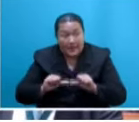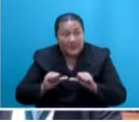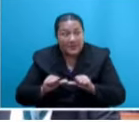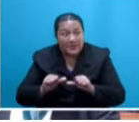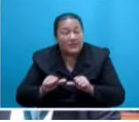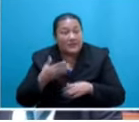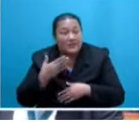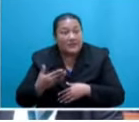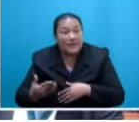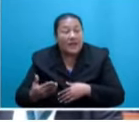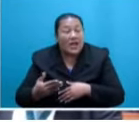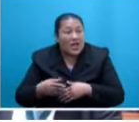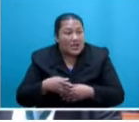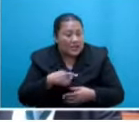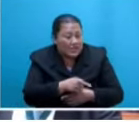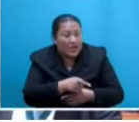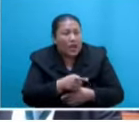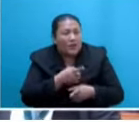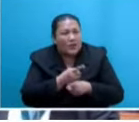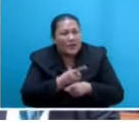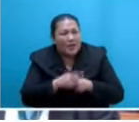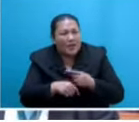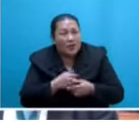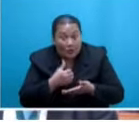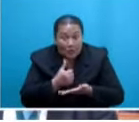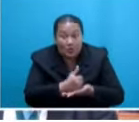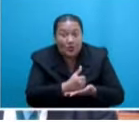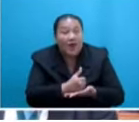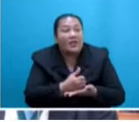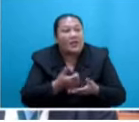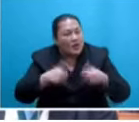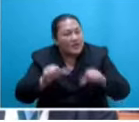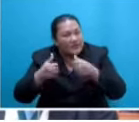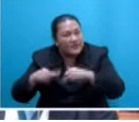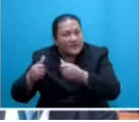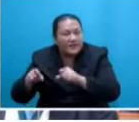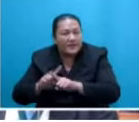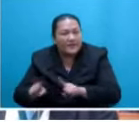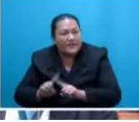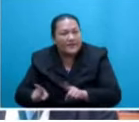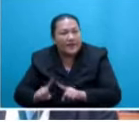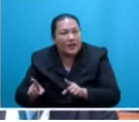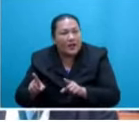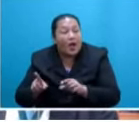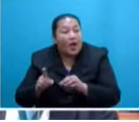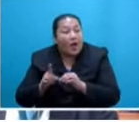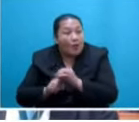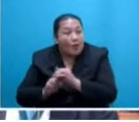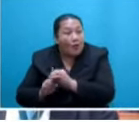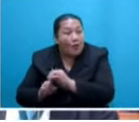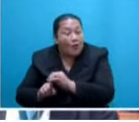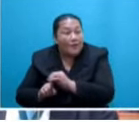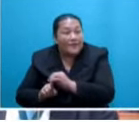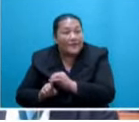all the achievements on this. We are Fijians with equal citizenry for the first time in our history. What